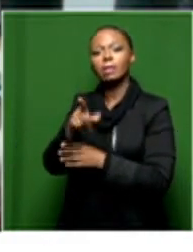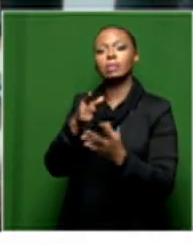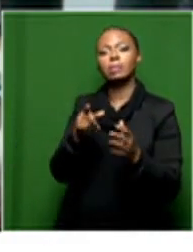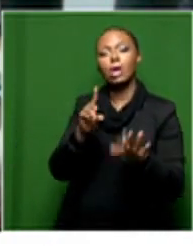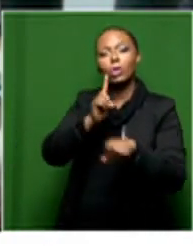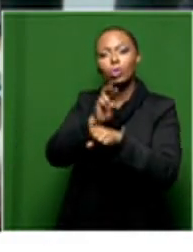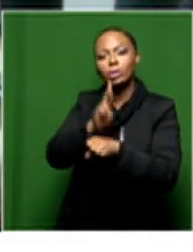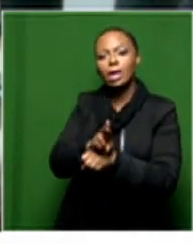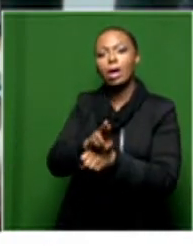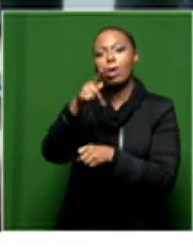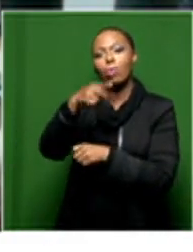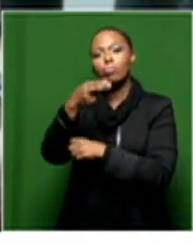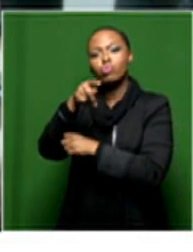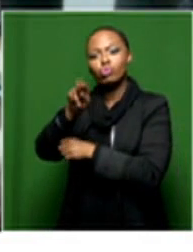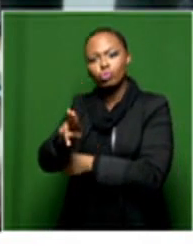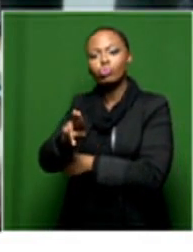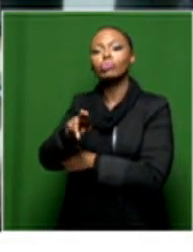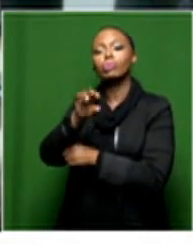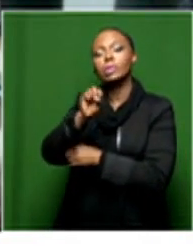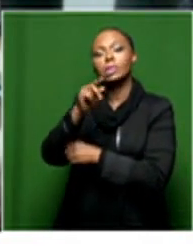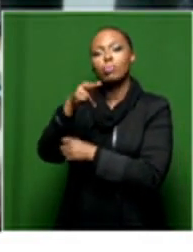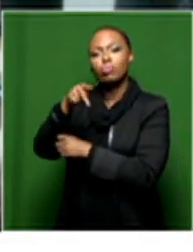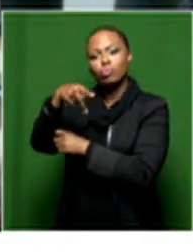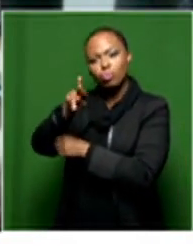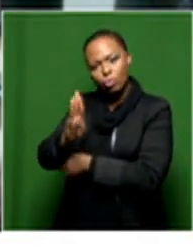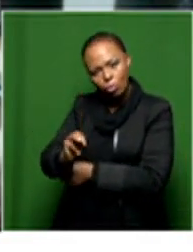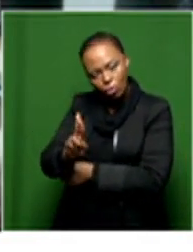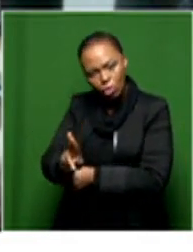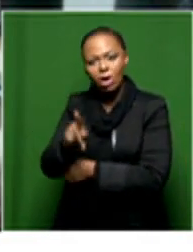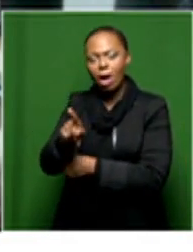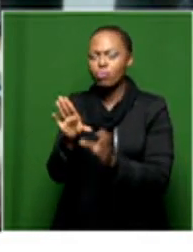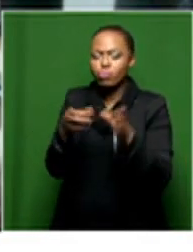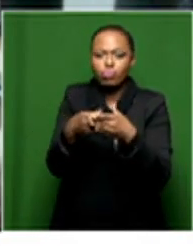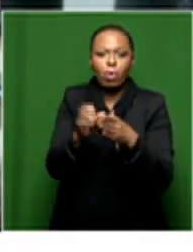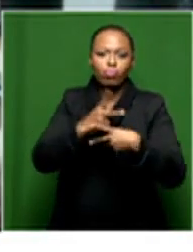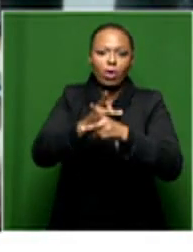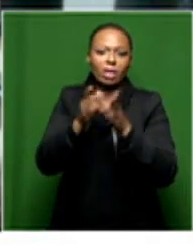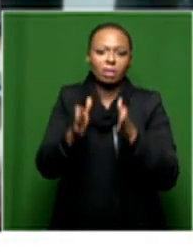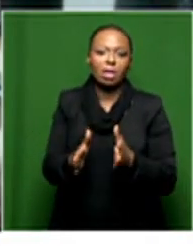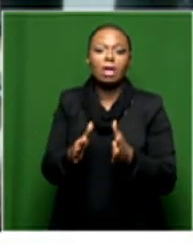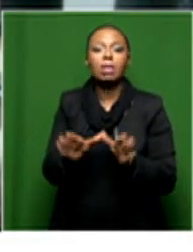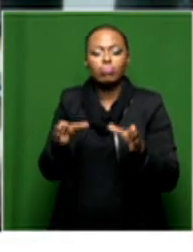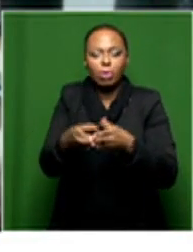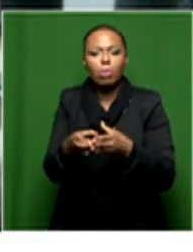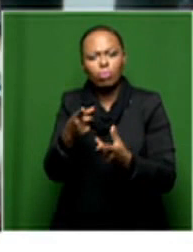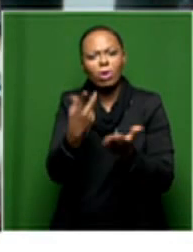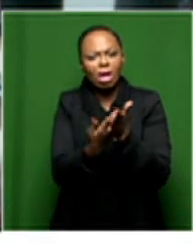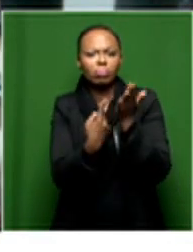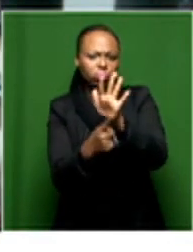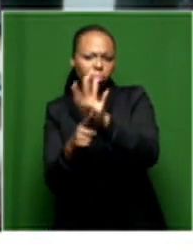Dr. Putizapuru. And it is just a beautiful production that I urge people to continue to watch.